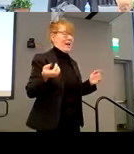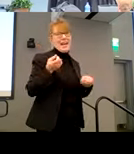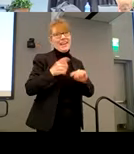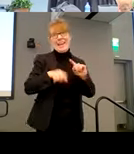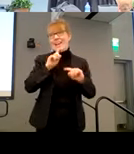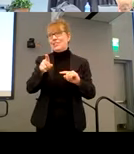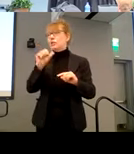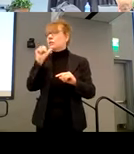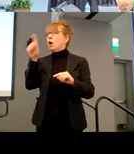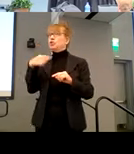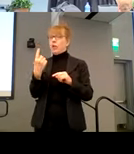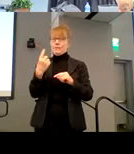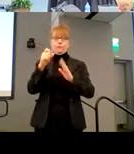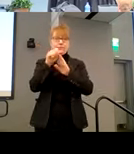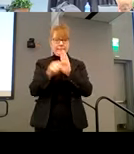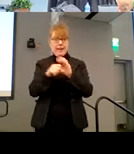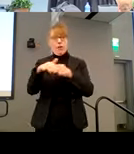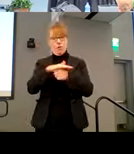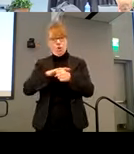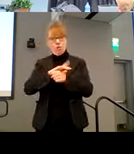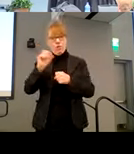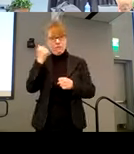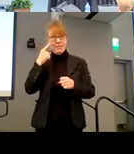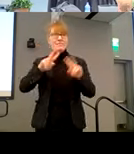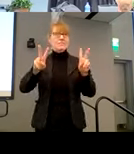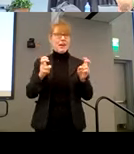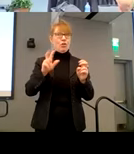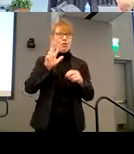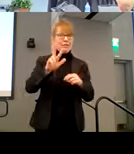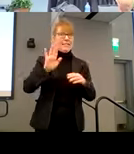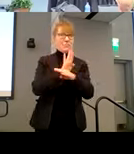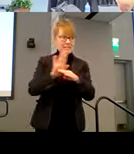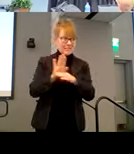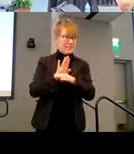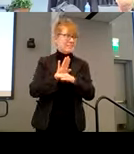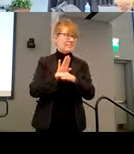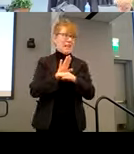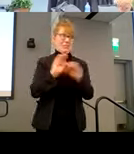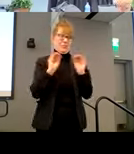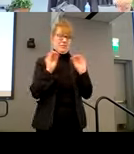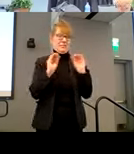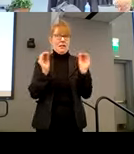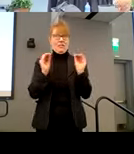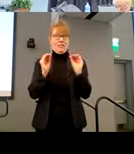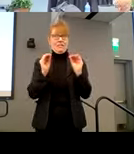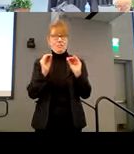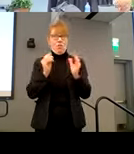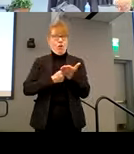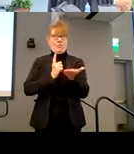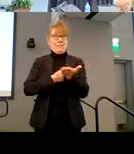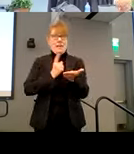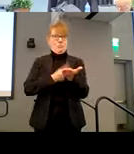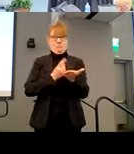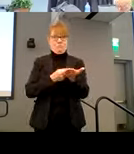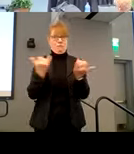it's not only for state and local government. Title III is business, and there's nothing even on the table about that.